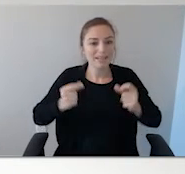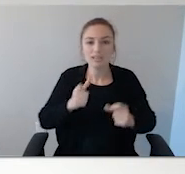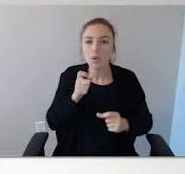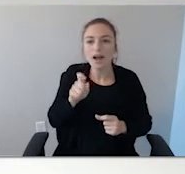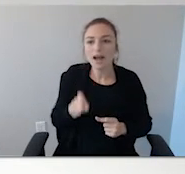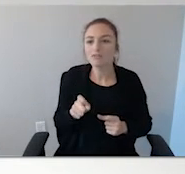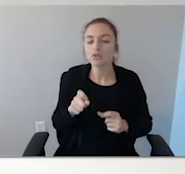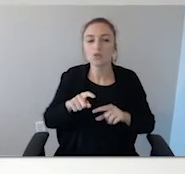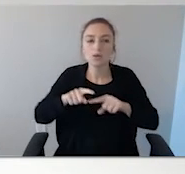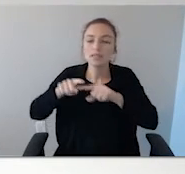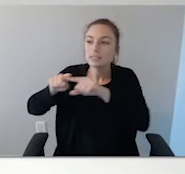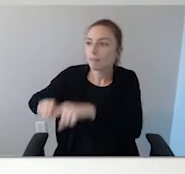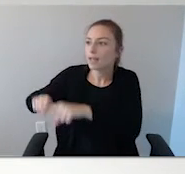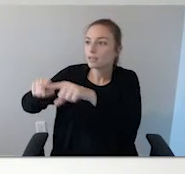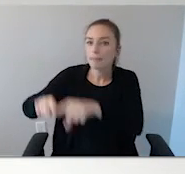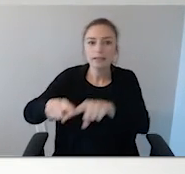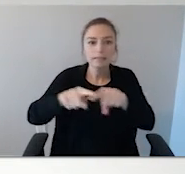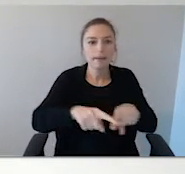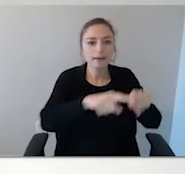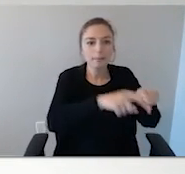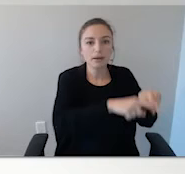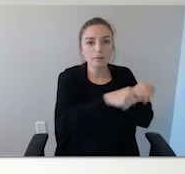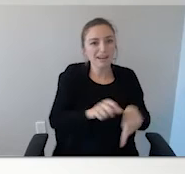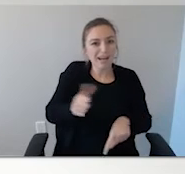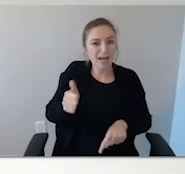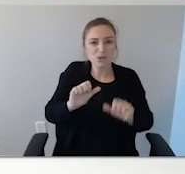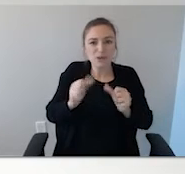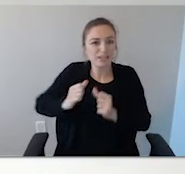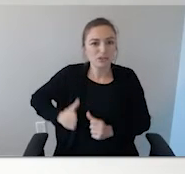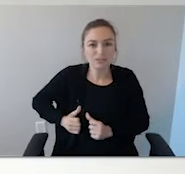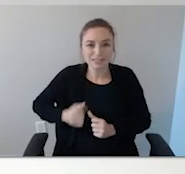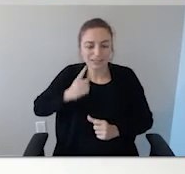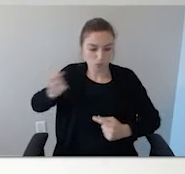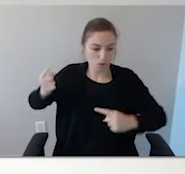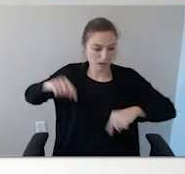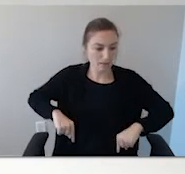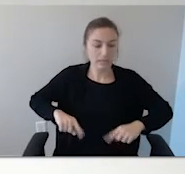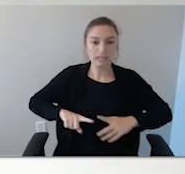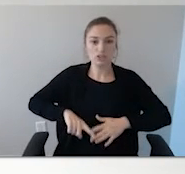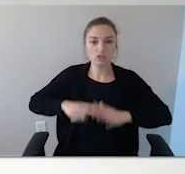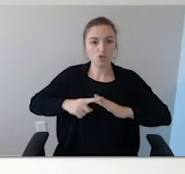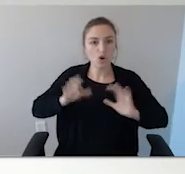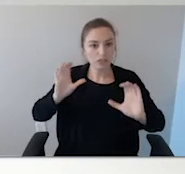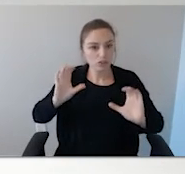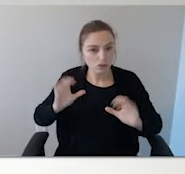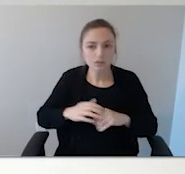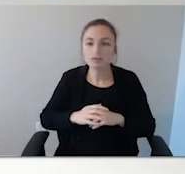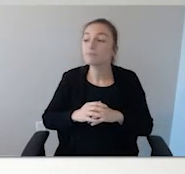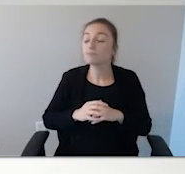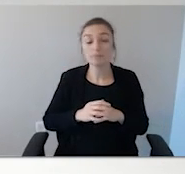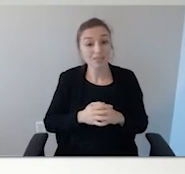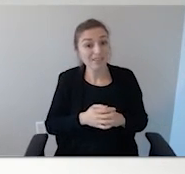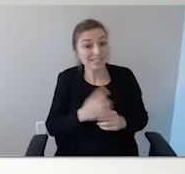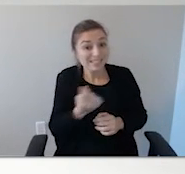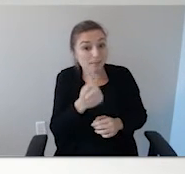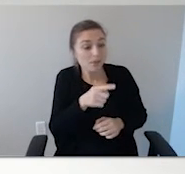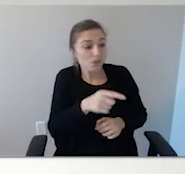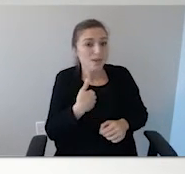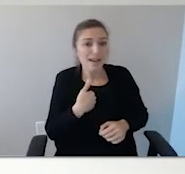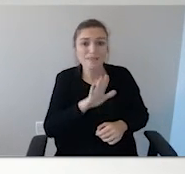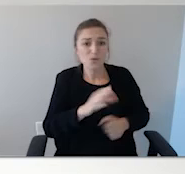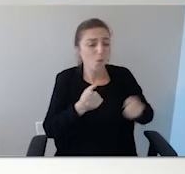getting an outside agency to come in and start your search. Here's something you can have in the trunk of the car.